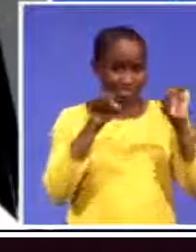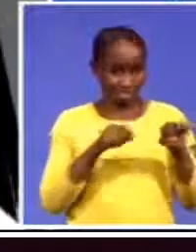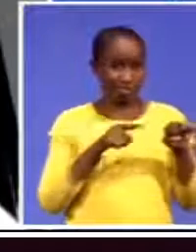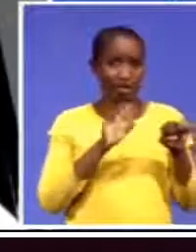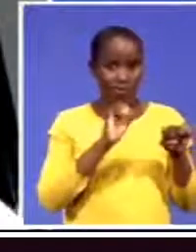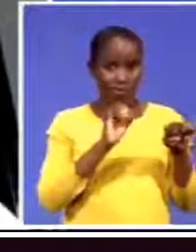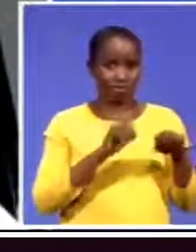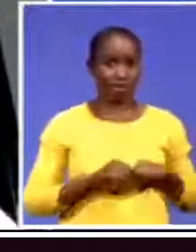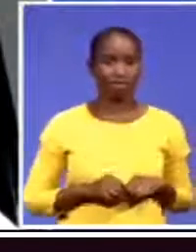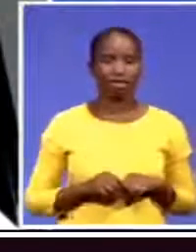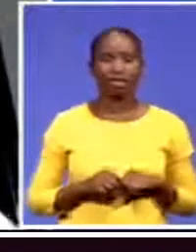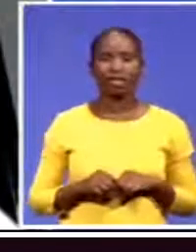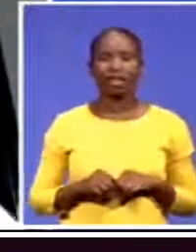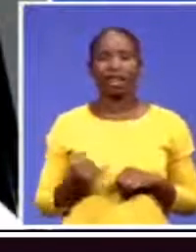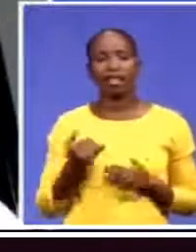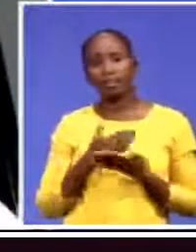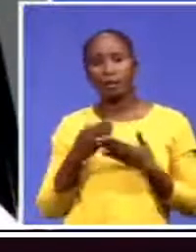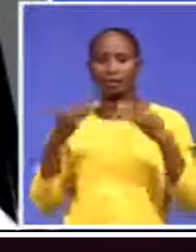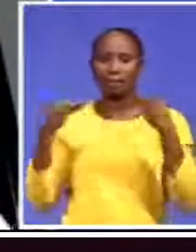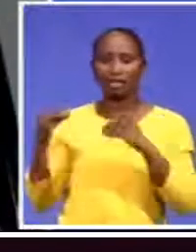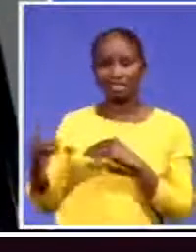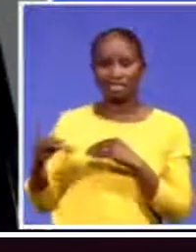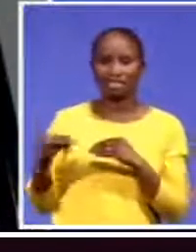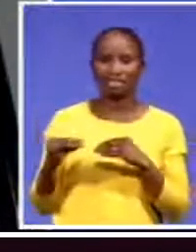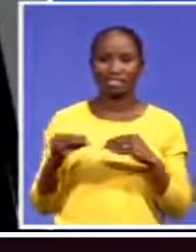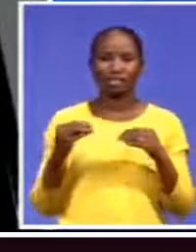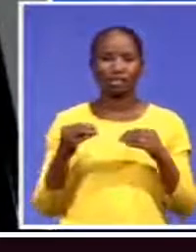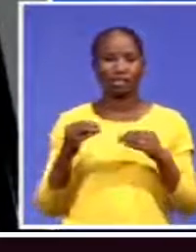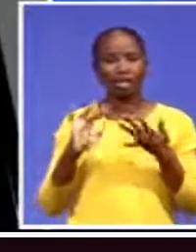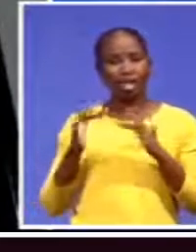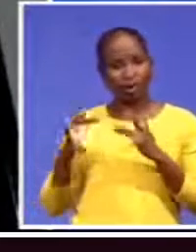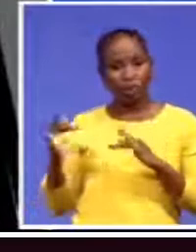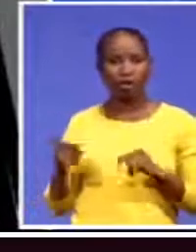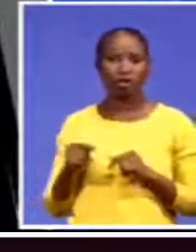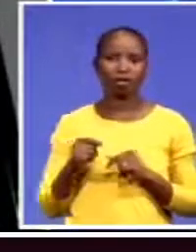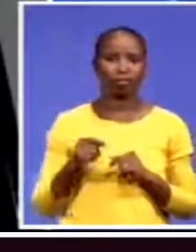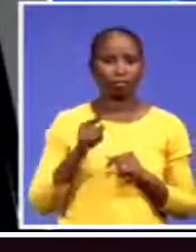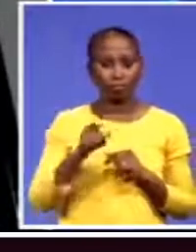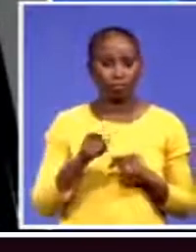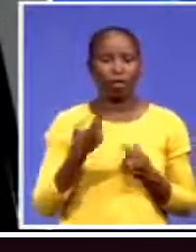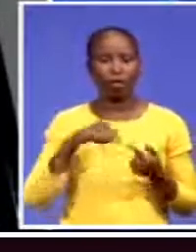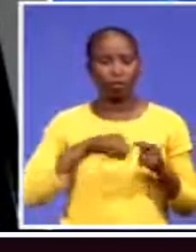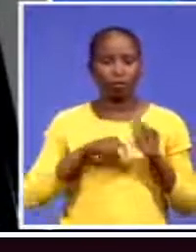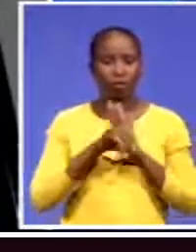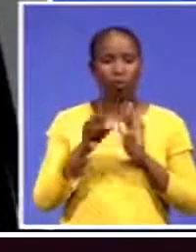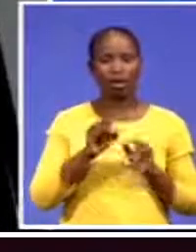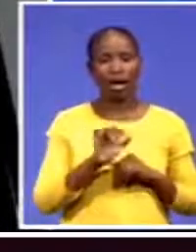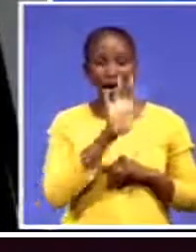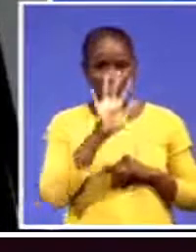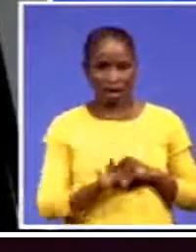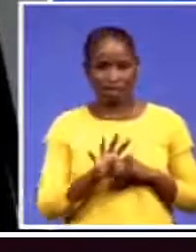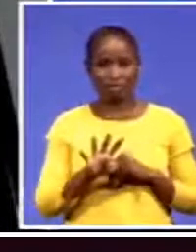Network are working with global pension funds and sovereign wealth funds on what we describe as African-Continental Free Trade Area supportive